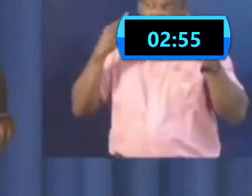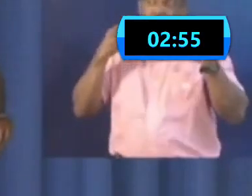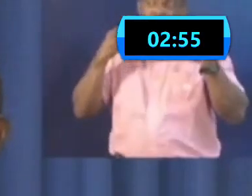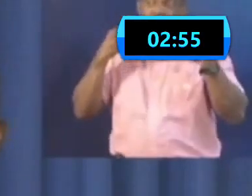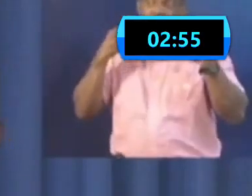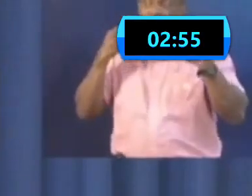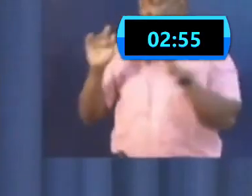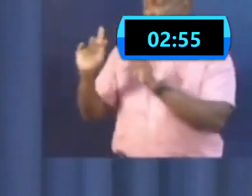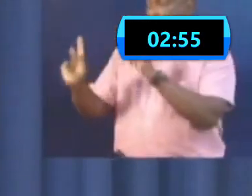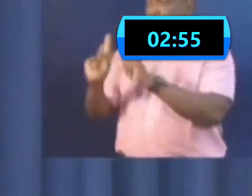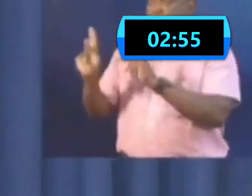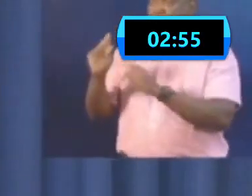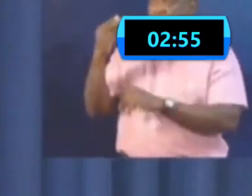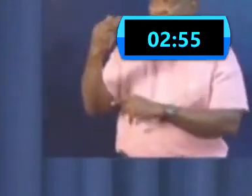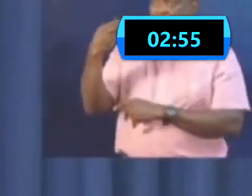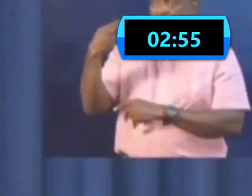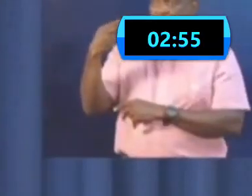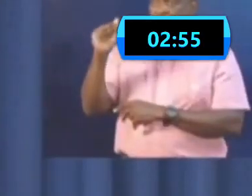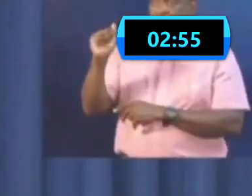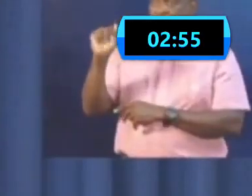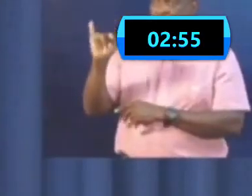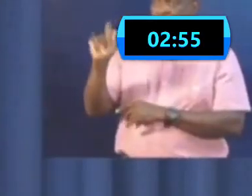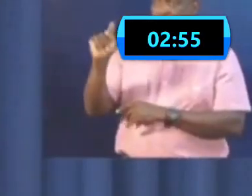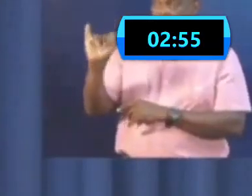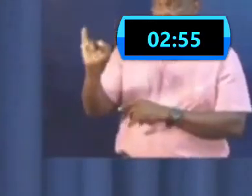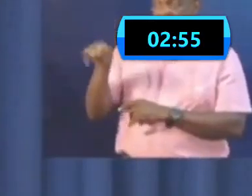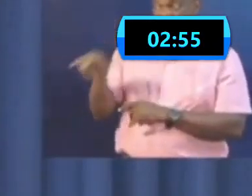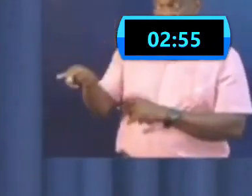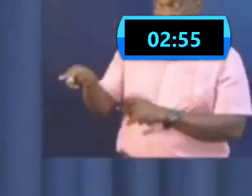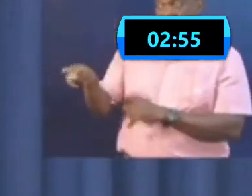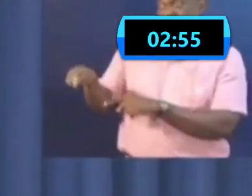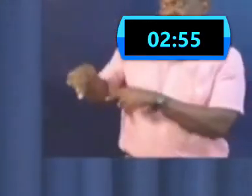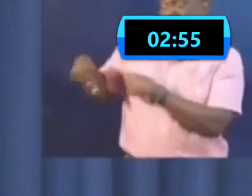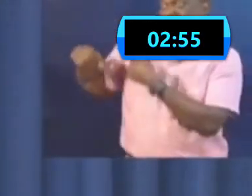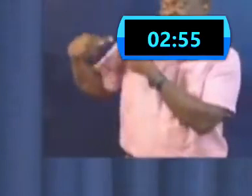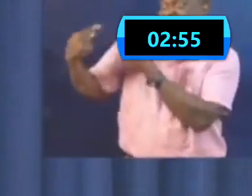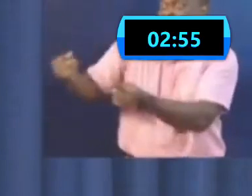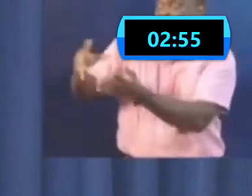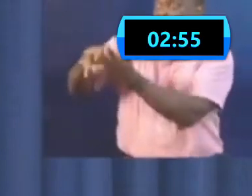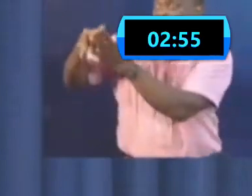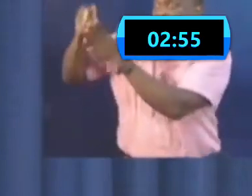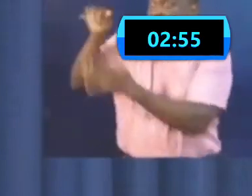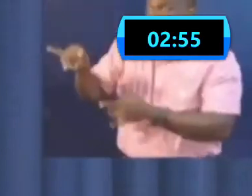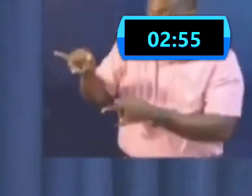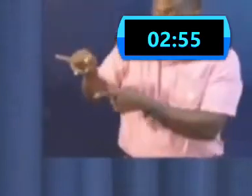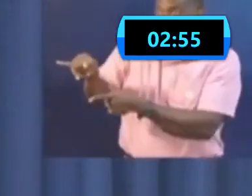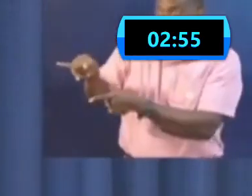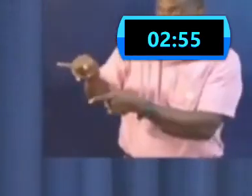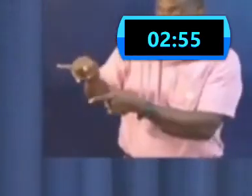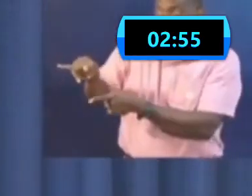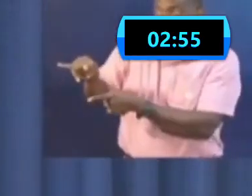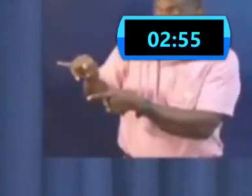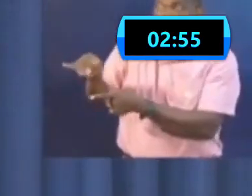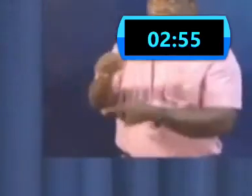that in the very beginning. Those of us in the Western world did not, at the time they were wearing it, didn't do that here.